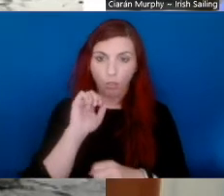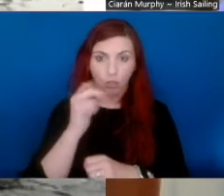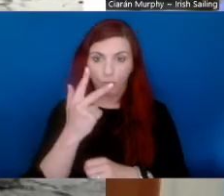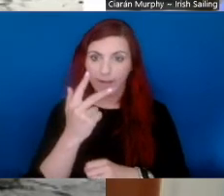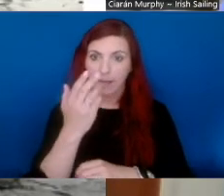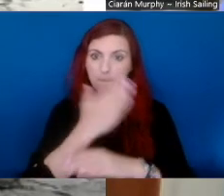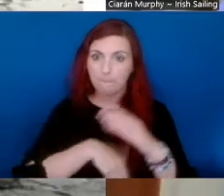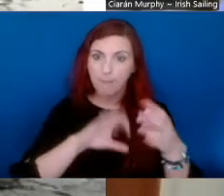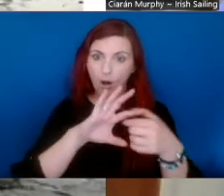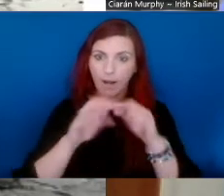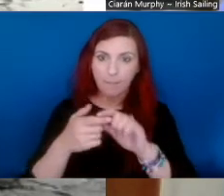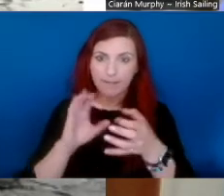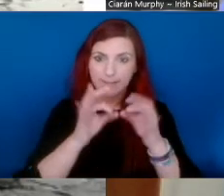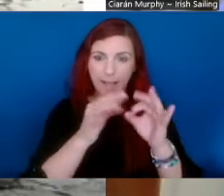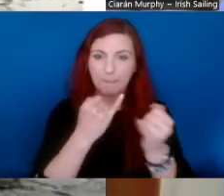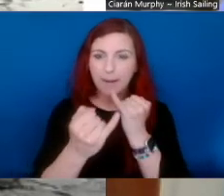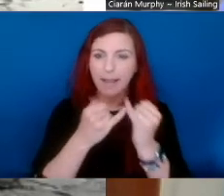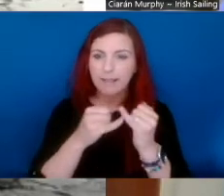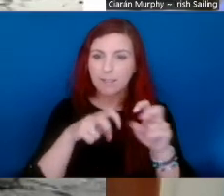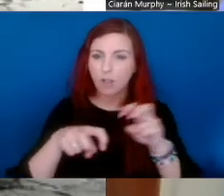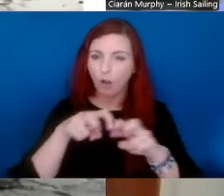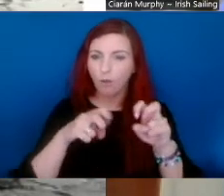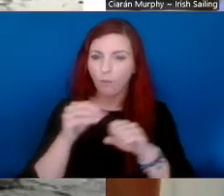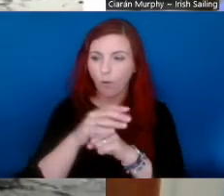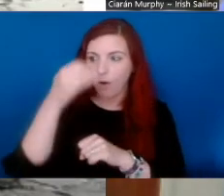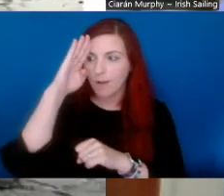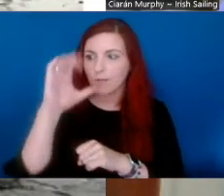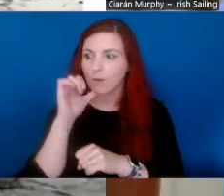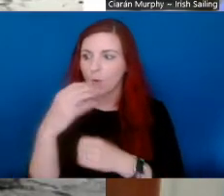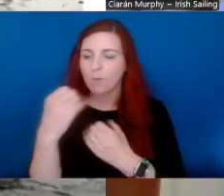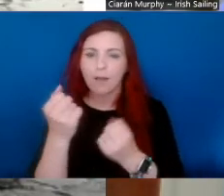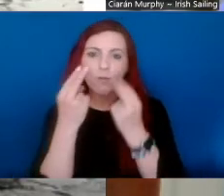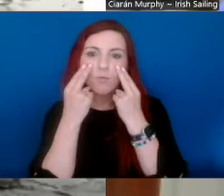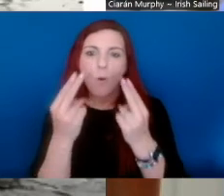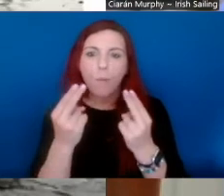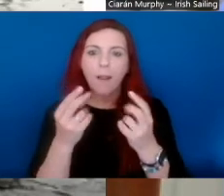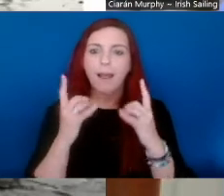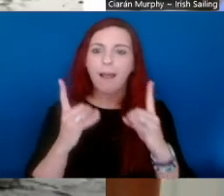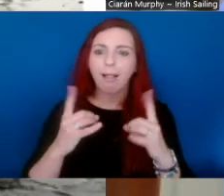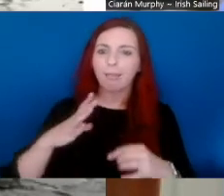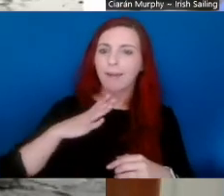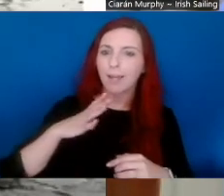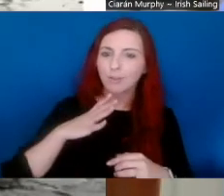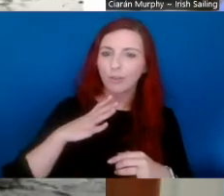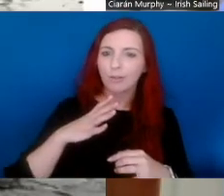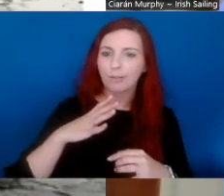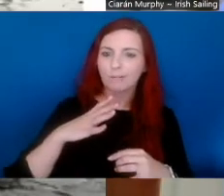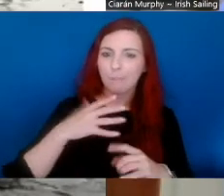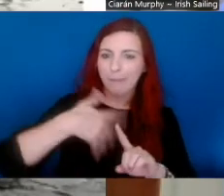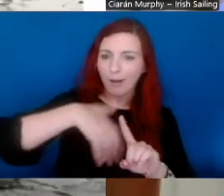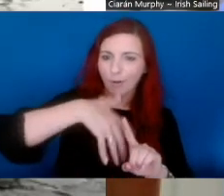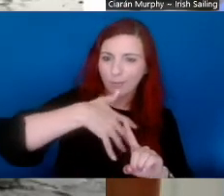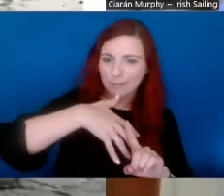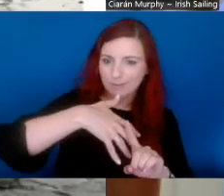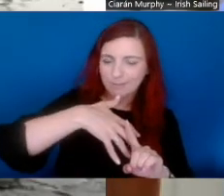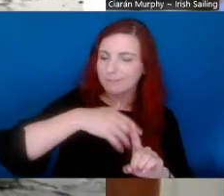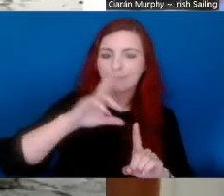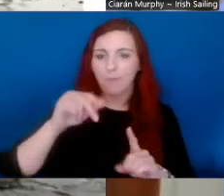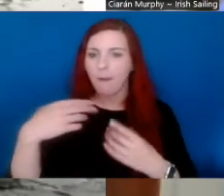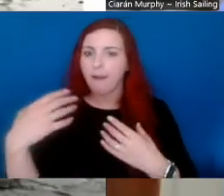to three Paralympic Games and played soccer for Ireland. So I don't come with the normal health and leisure and adapted physical activity